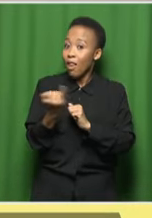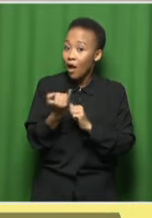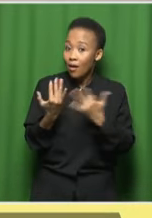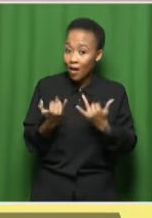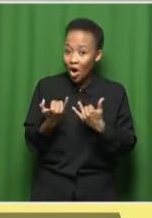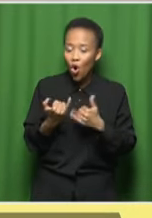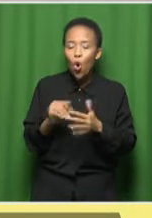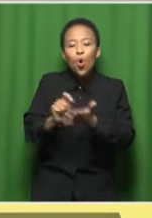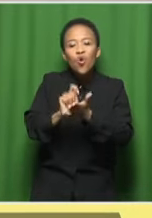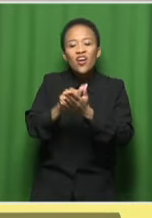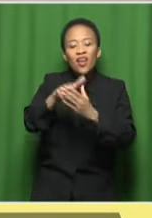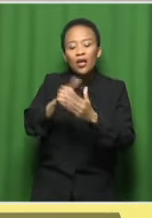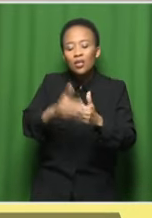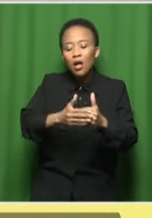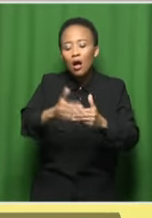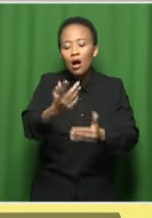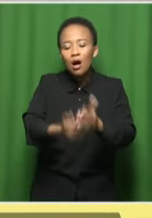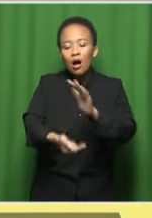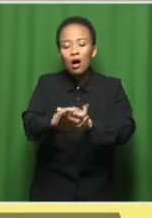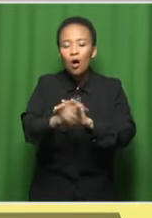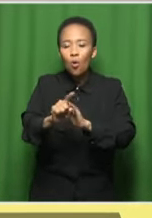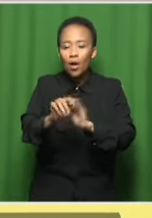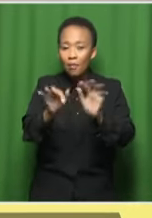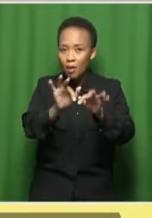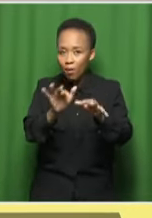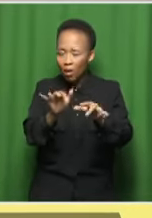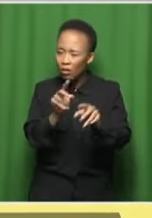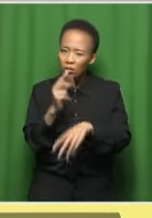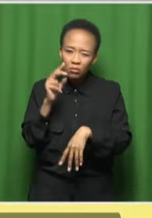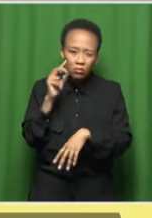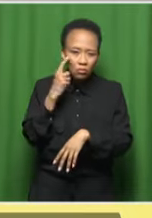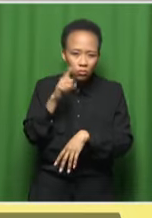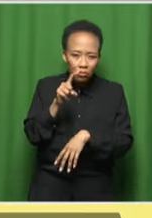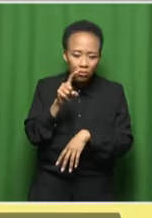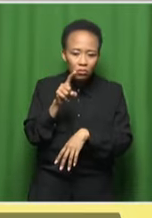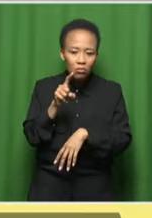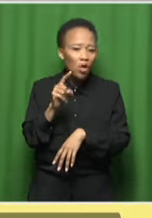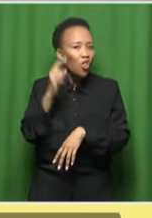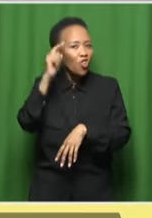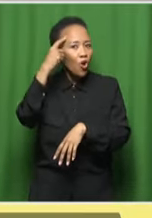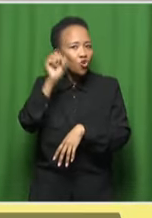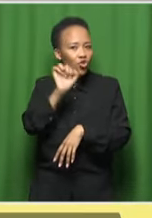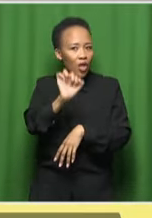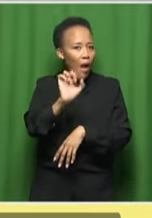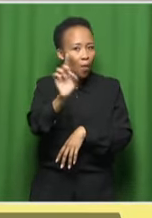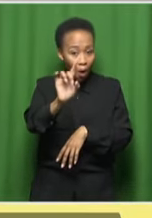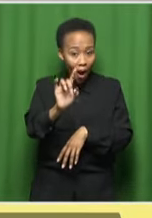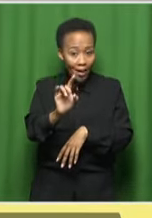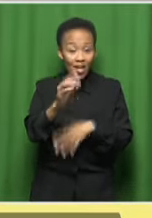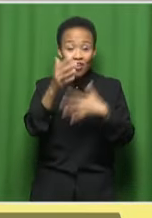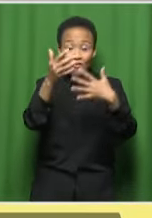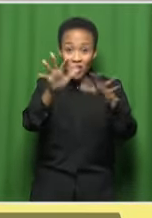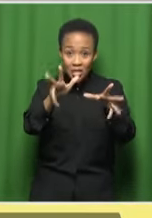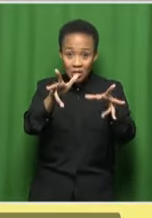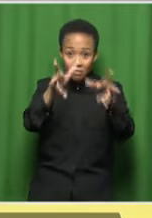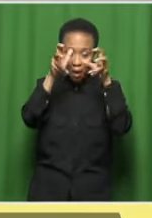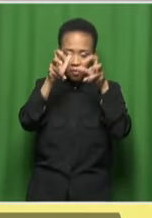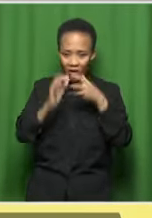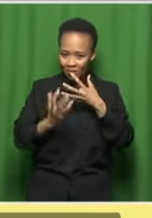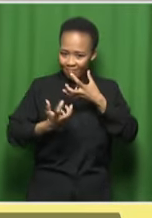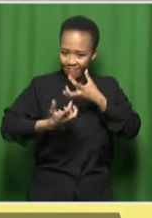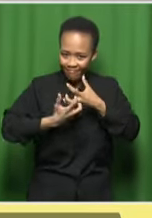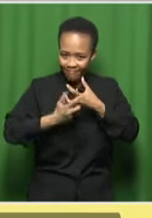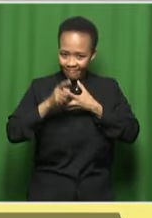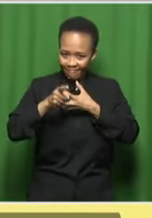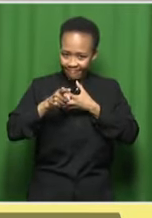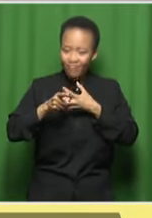up, you know, what their thoughts are. And then you playlist according to that, according to, you know, what's going on in society, so that